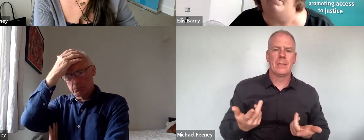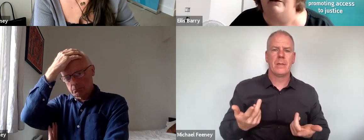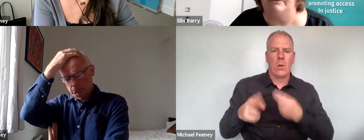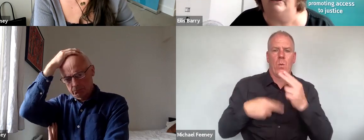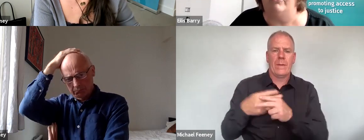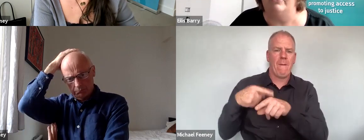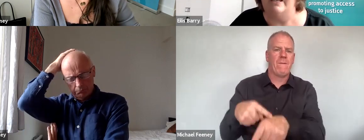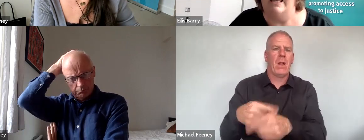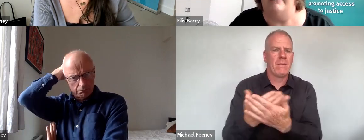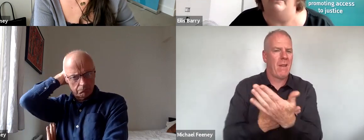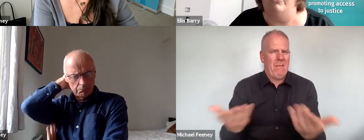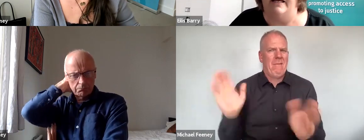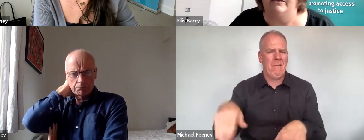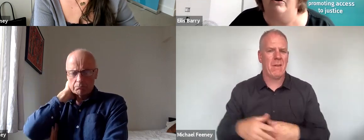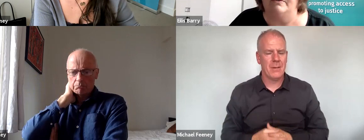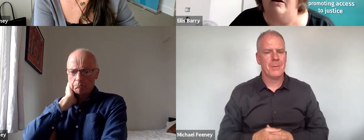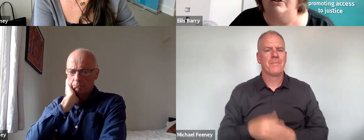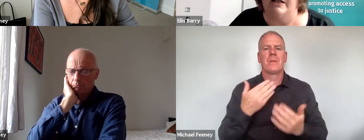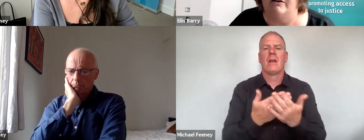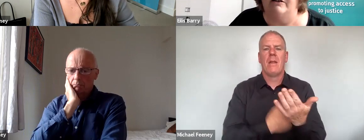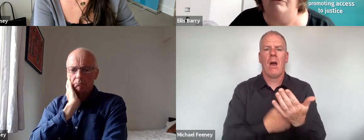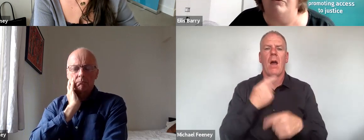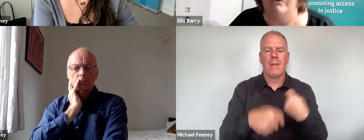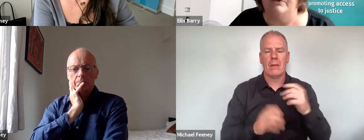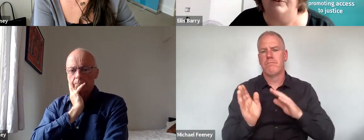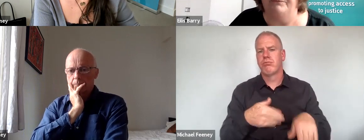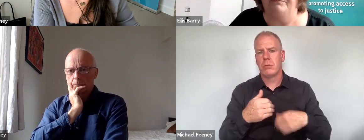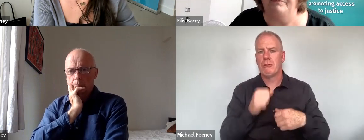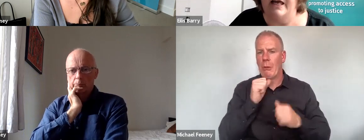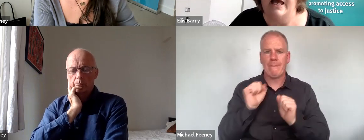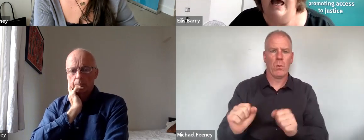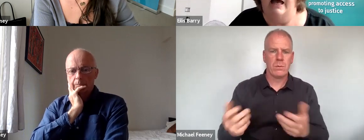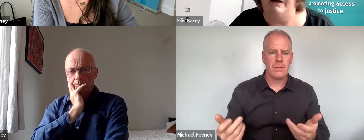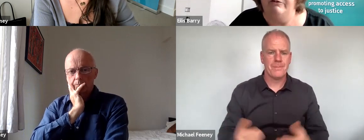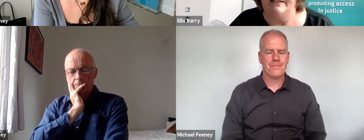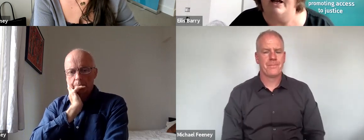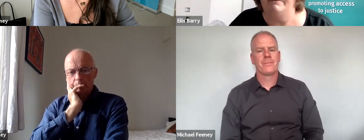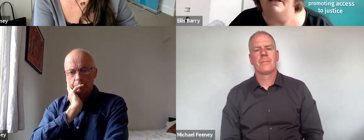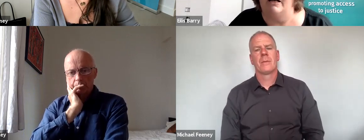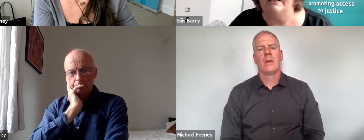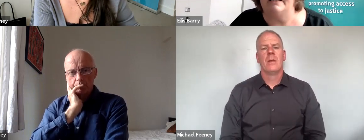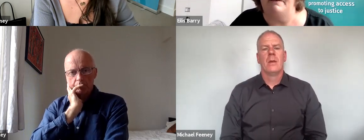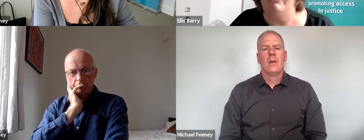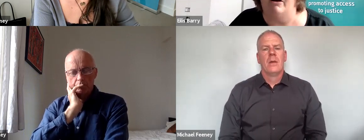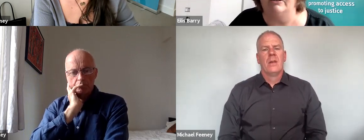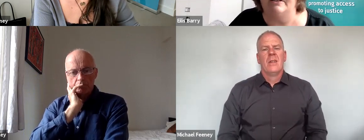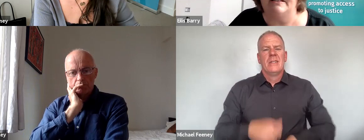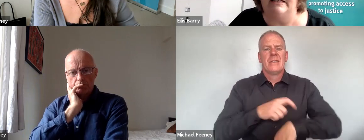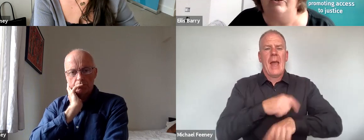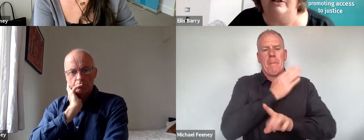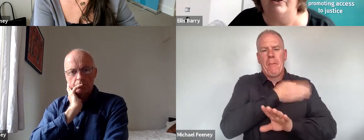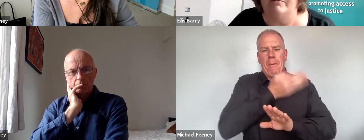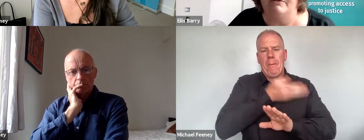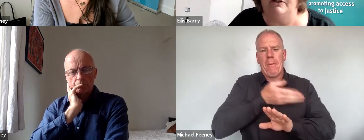they don't comply with the law, and the law then goes largely unenforced. At various times, Ireland has been regarded